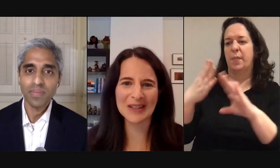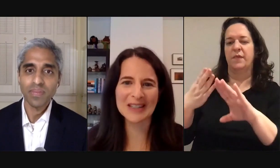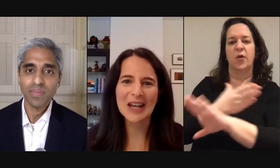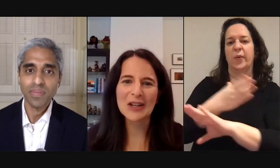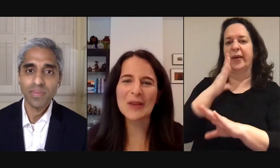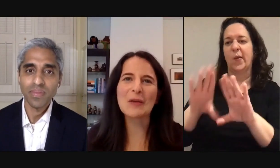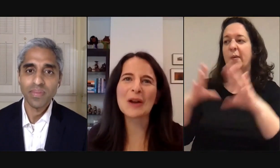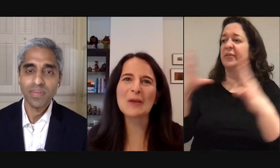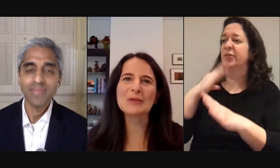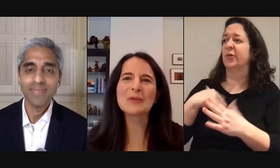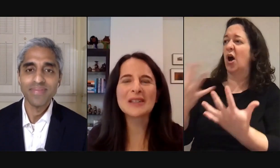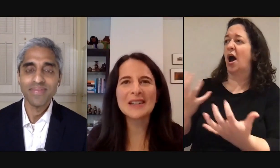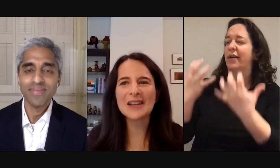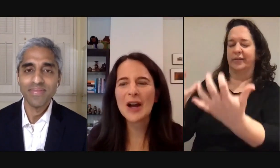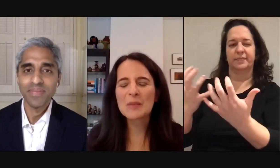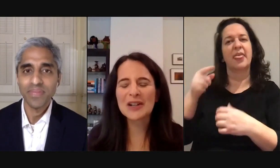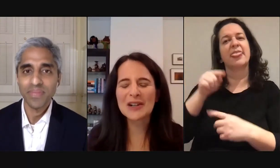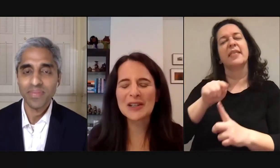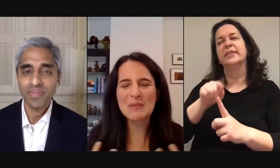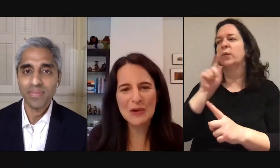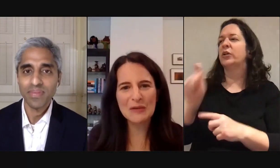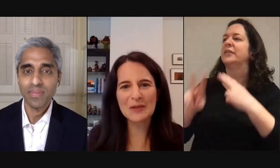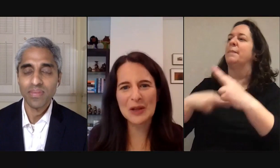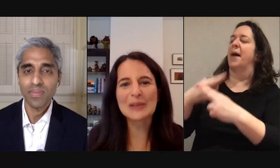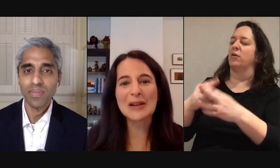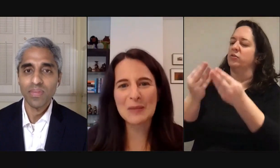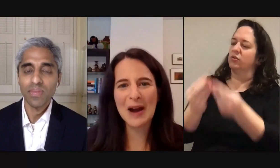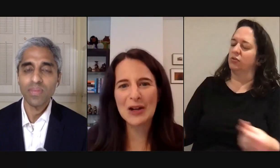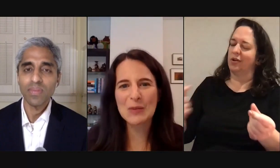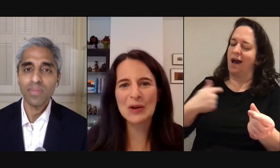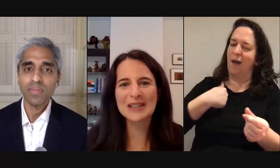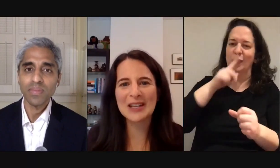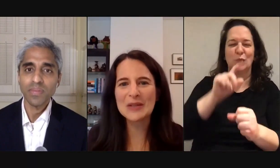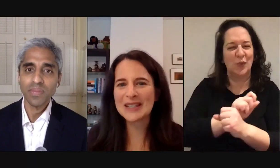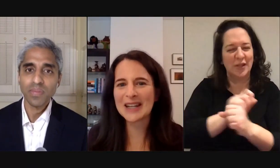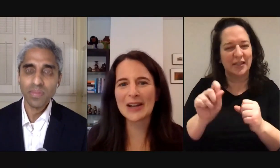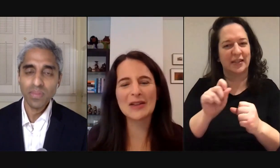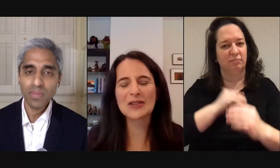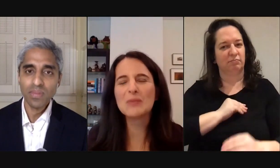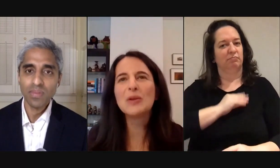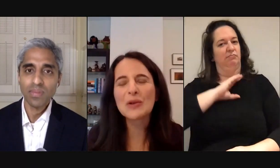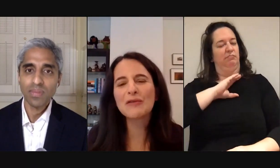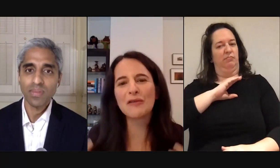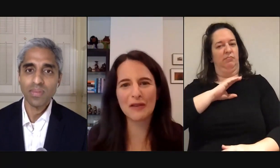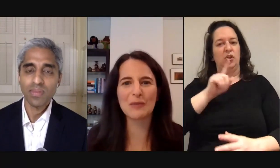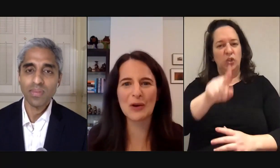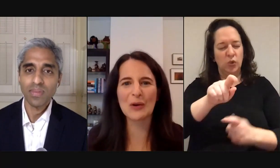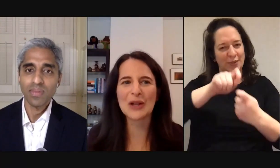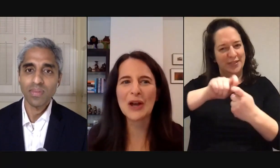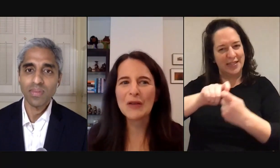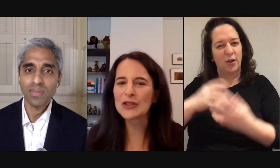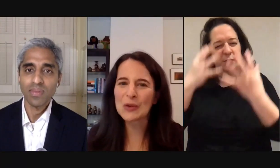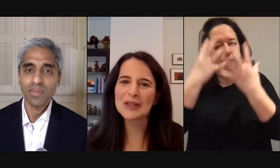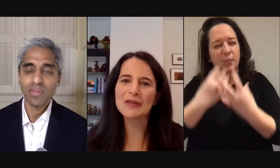solutions you know i think what i was really particularly moved and really uplifted by in your book is that you detail and just this beautiful vivid